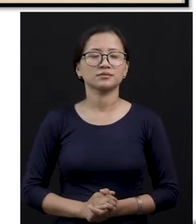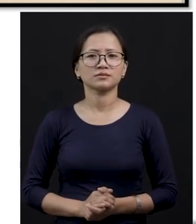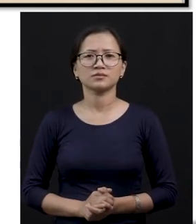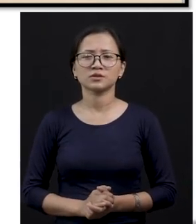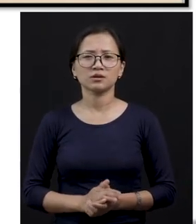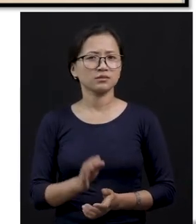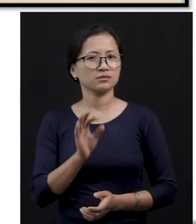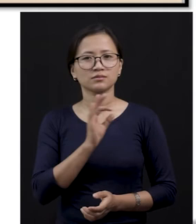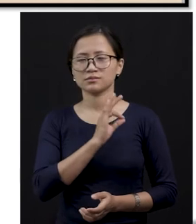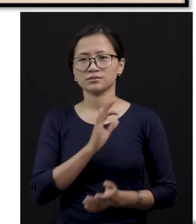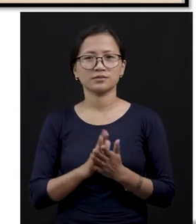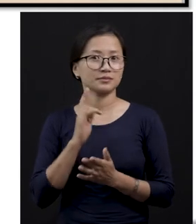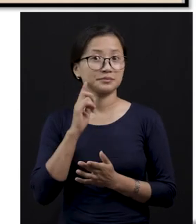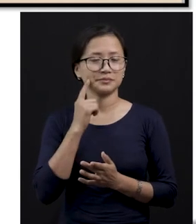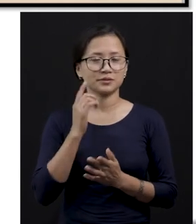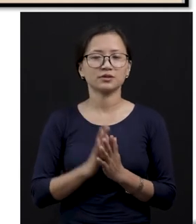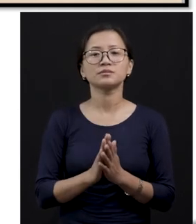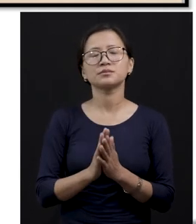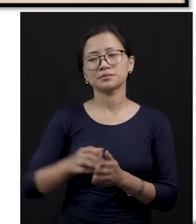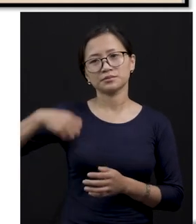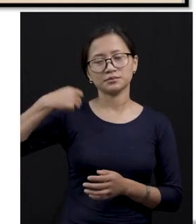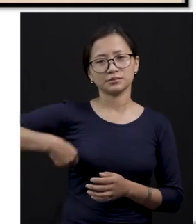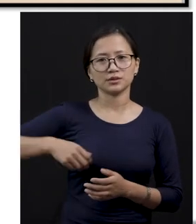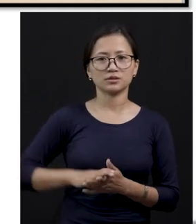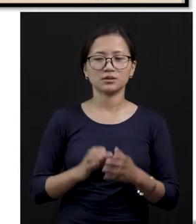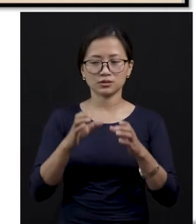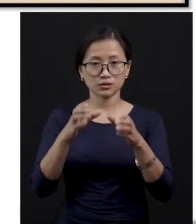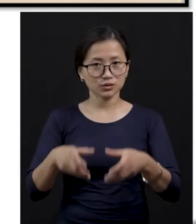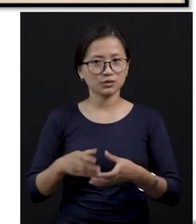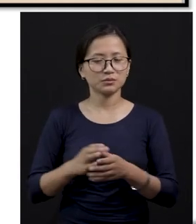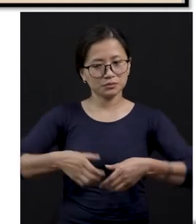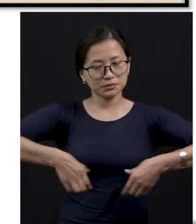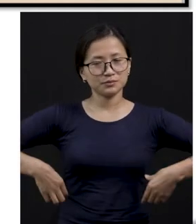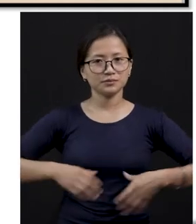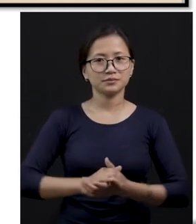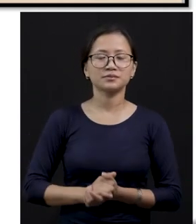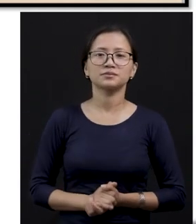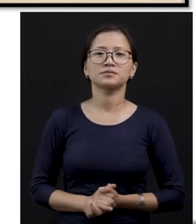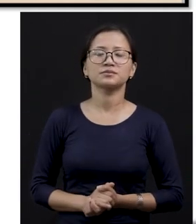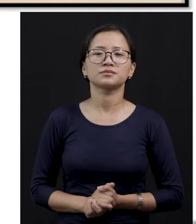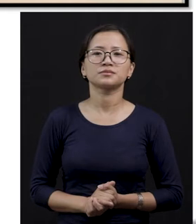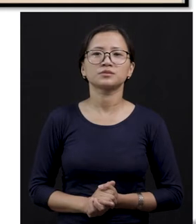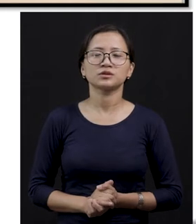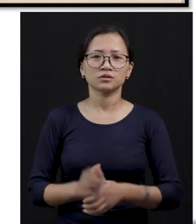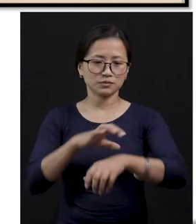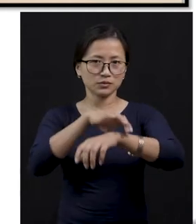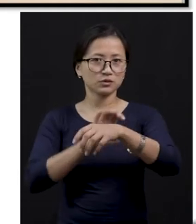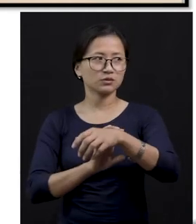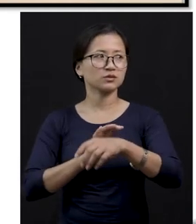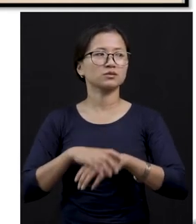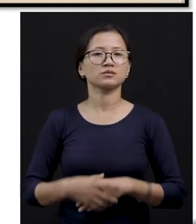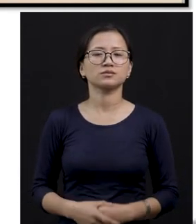Such pretty bags, lady bags, and shoes, belts, the belts of watches,